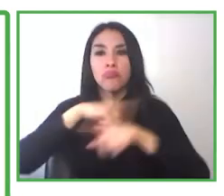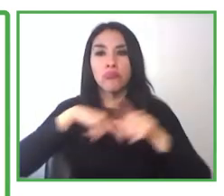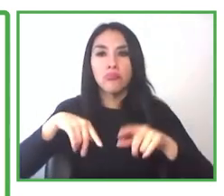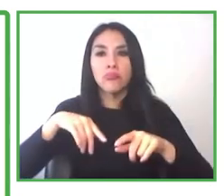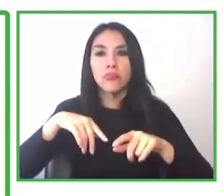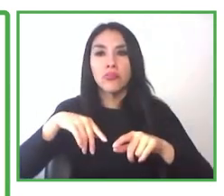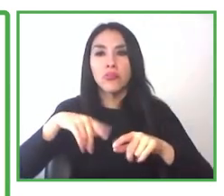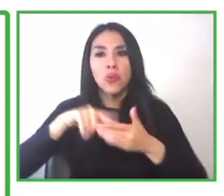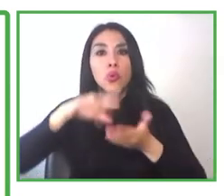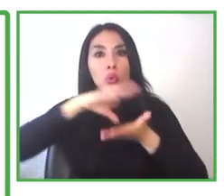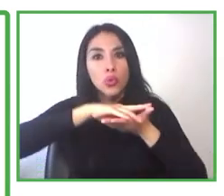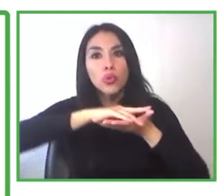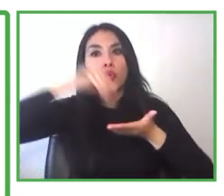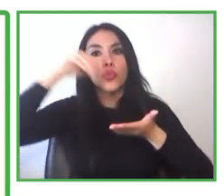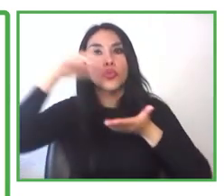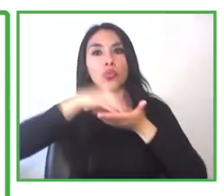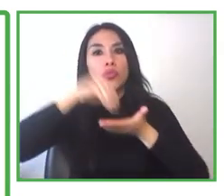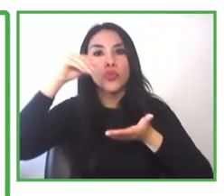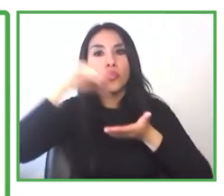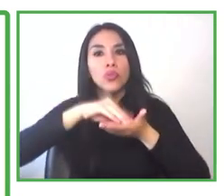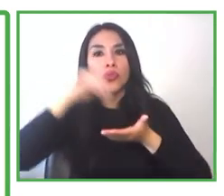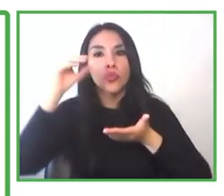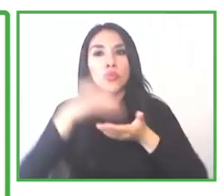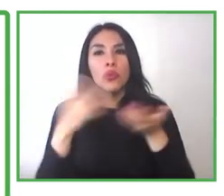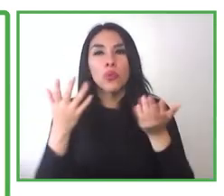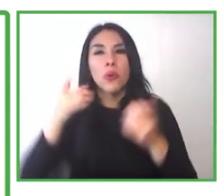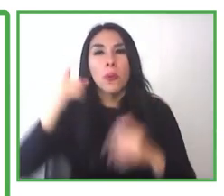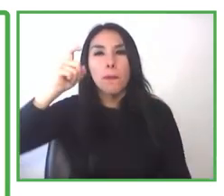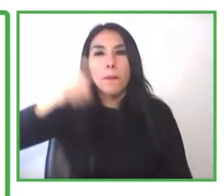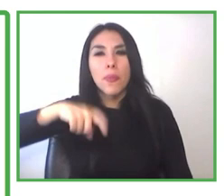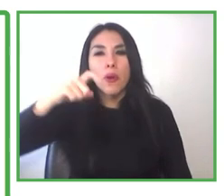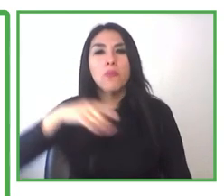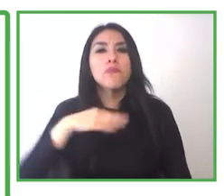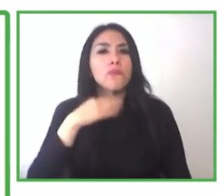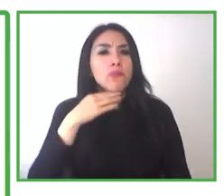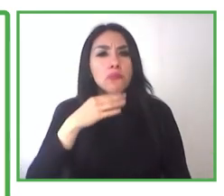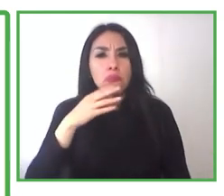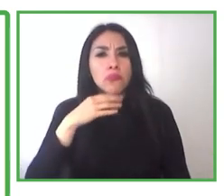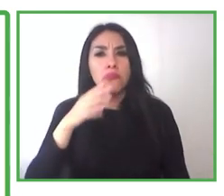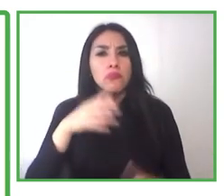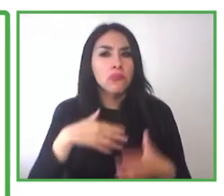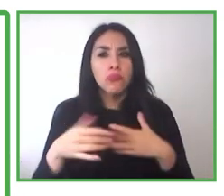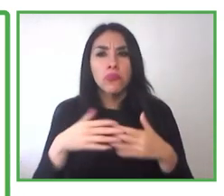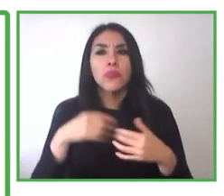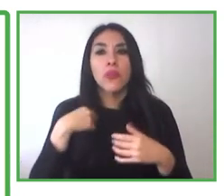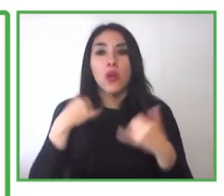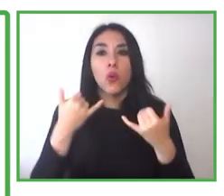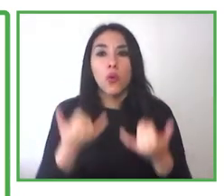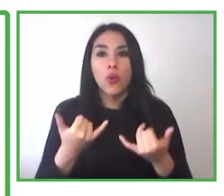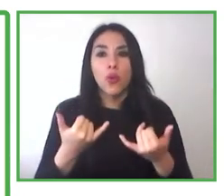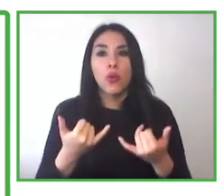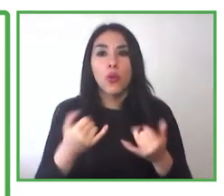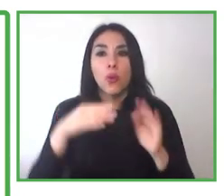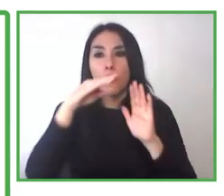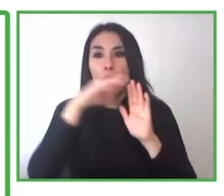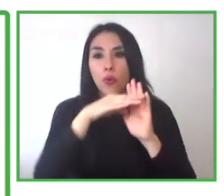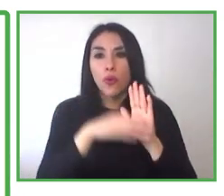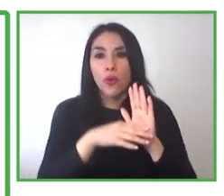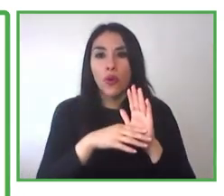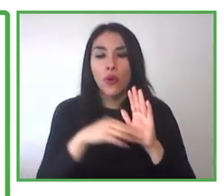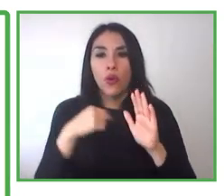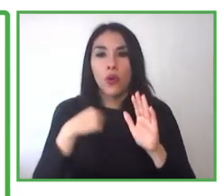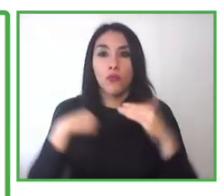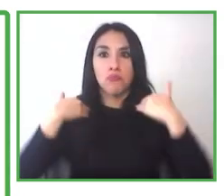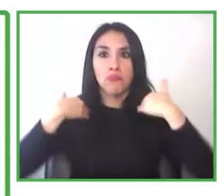matter what type of disability a person may have, as they can show that the person is competent enough, has enough knowledge, skills,